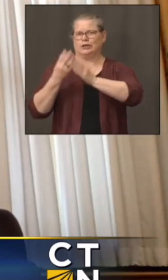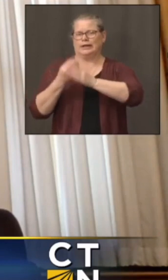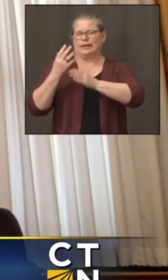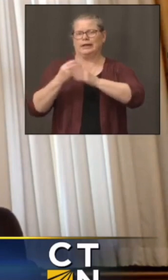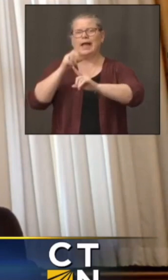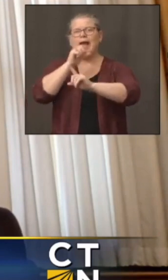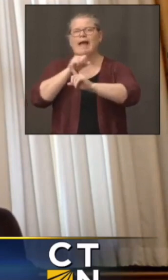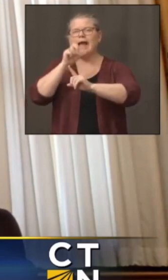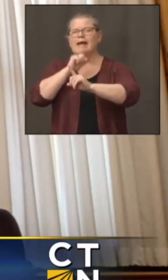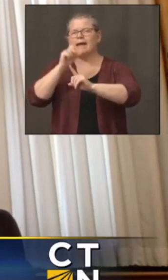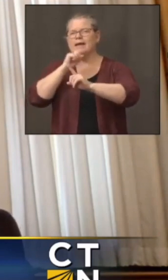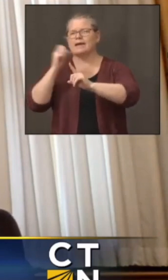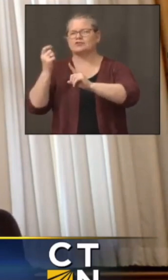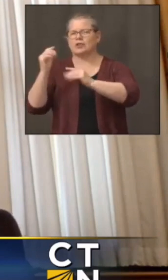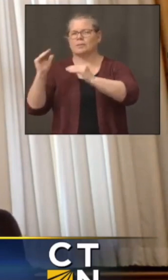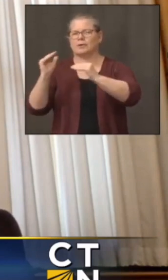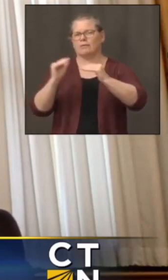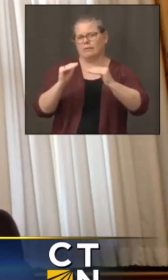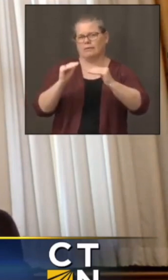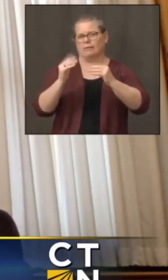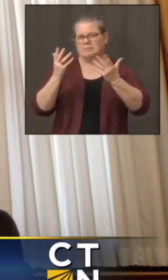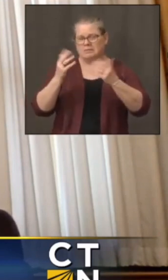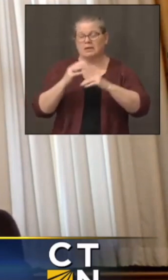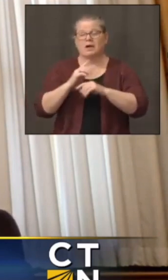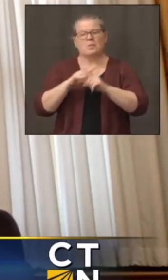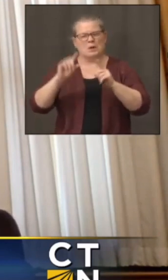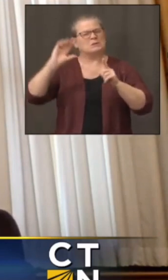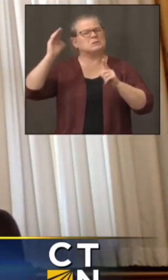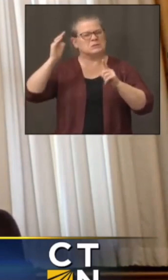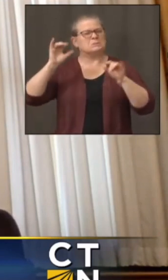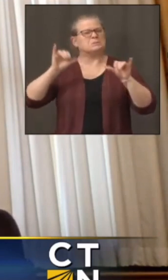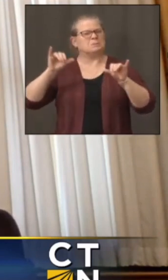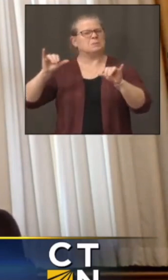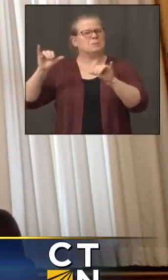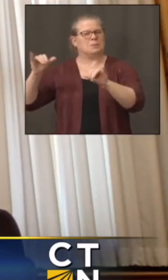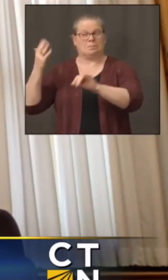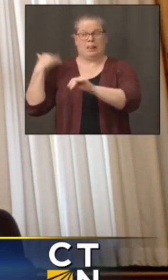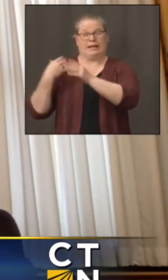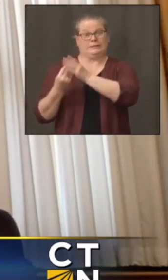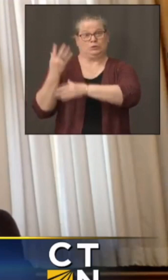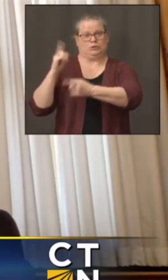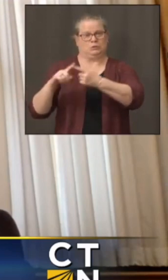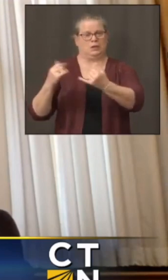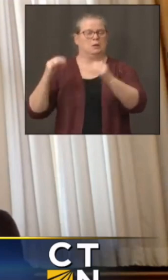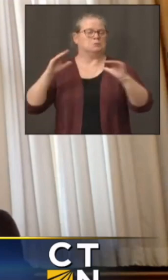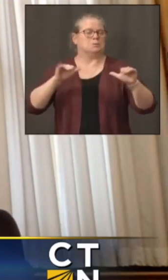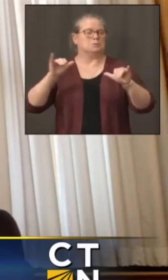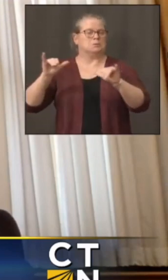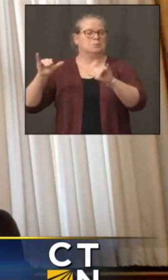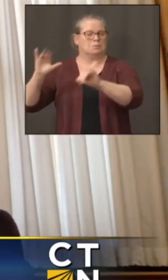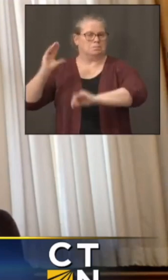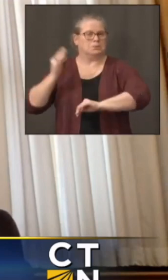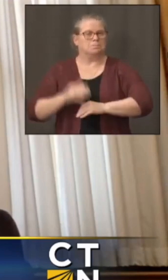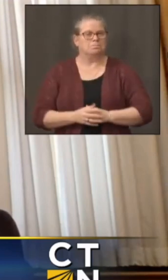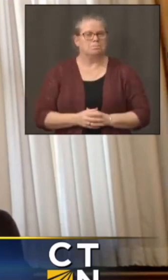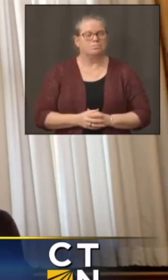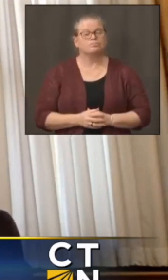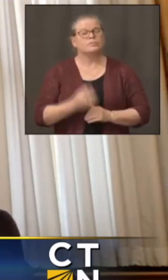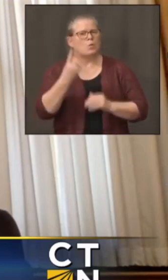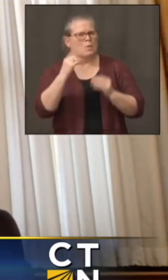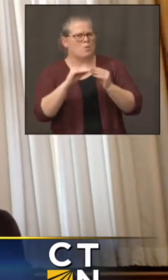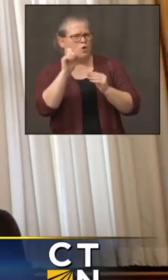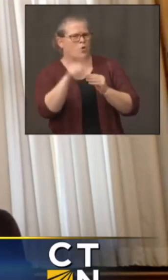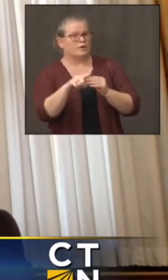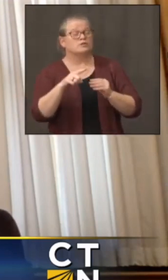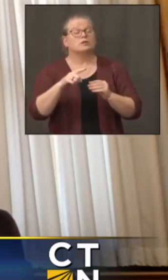track this stuff, it seems to be pretty consistent demographically. Okay, and just one more question. In terms of the nursing home staff